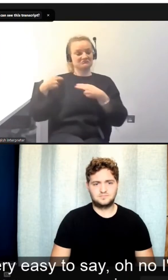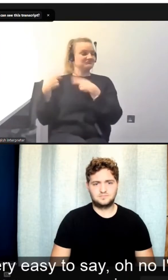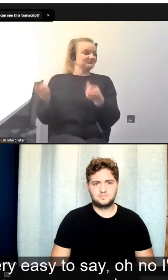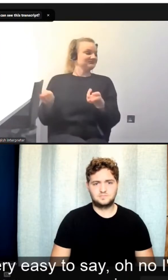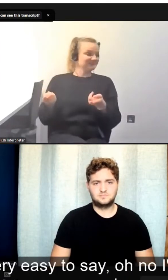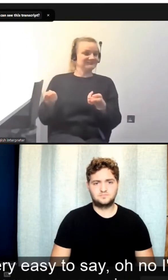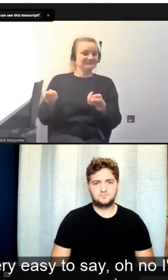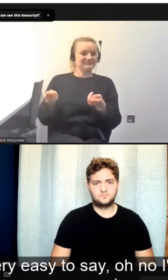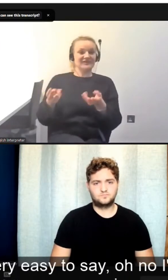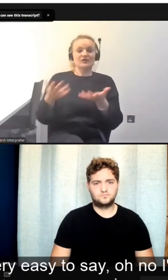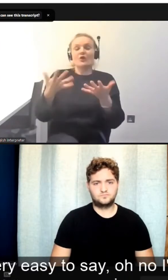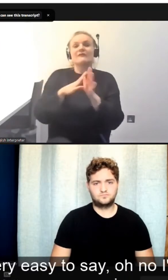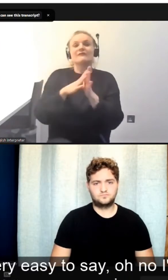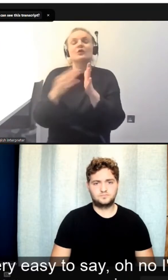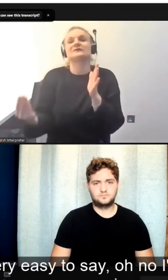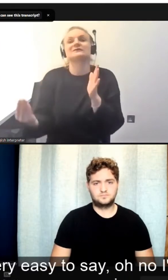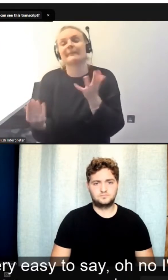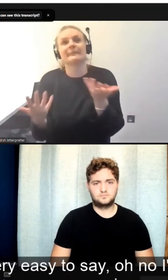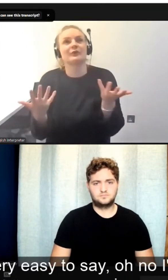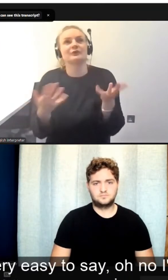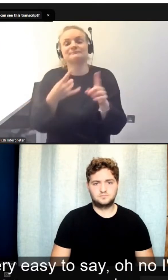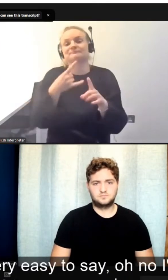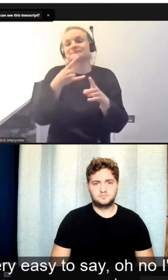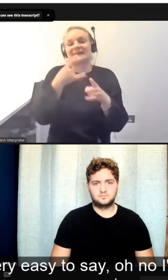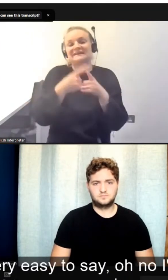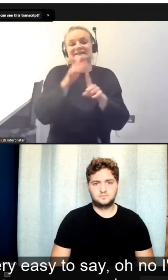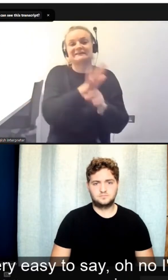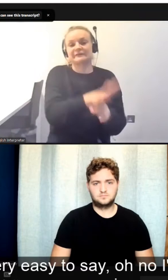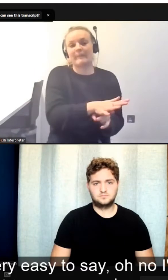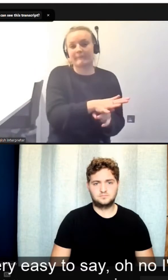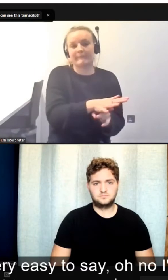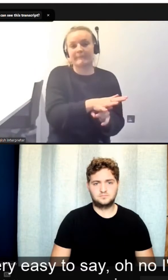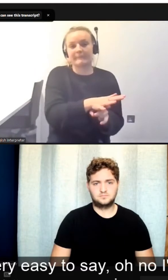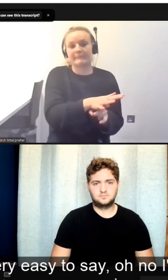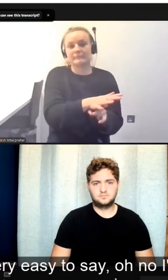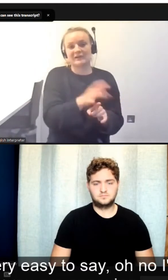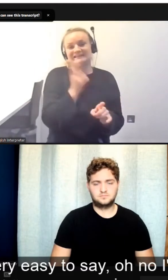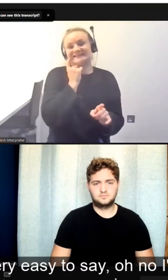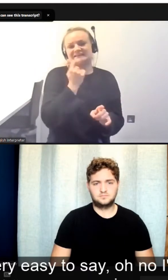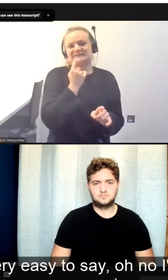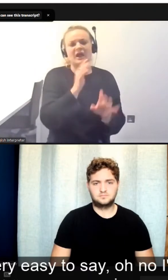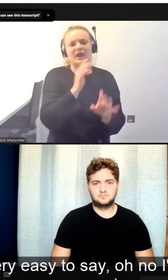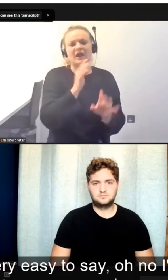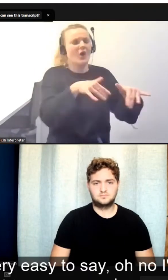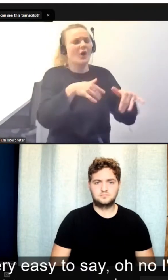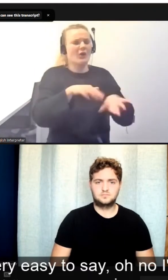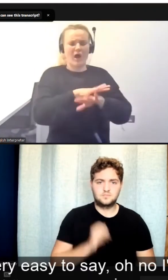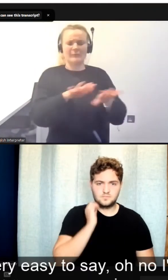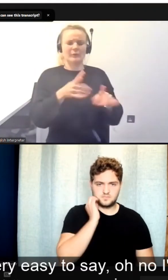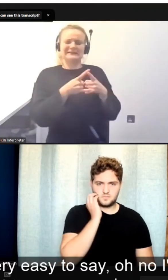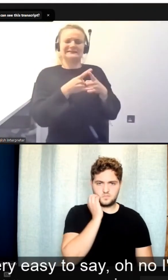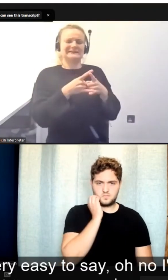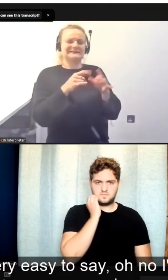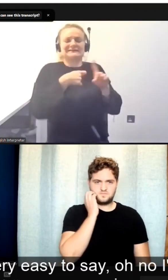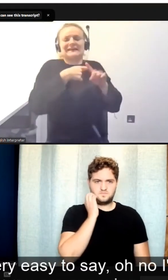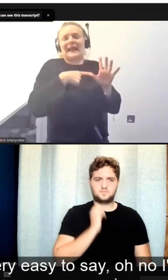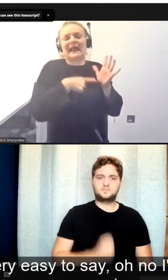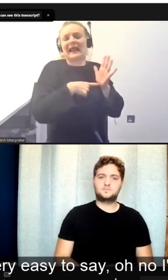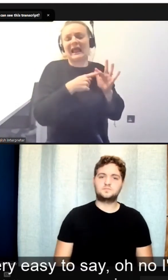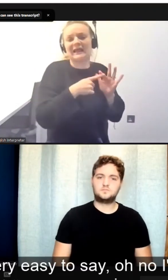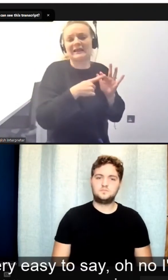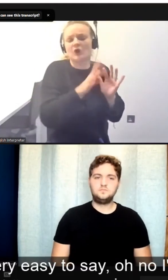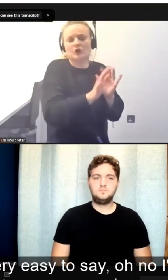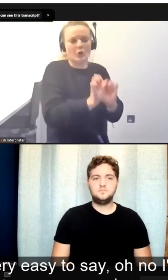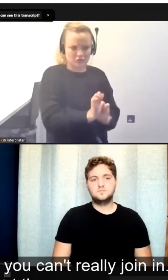If I use sexism as an example, it's very easy to say, oh, no, I'm not being sexist, Kate. It's just